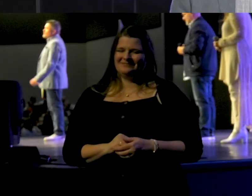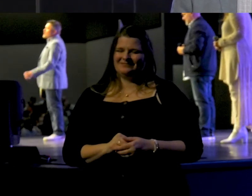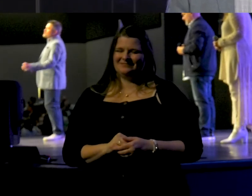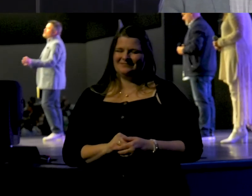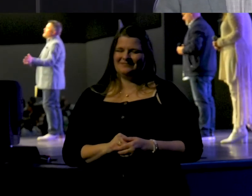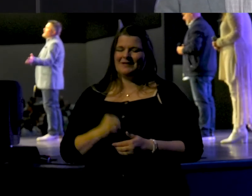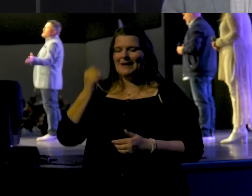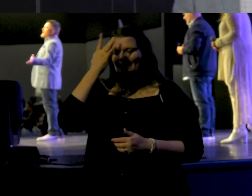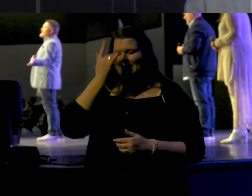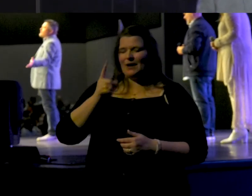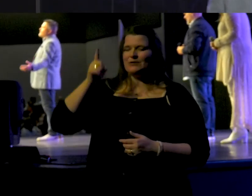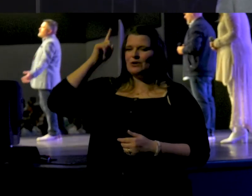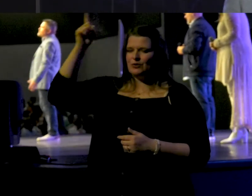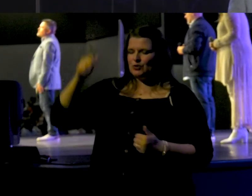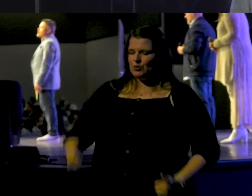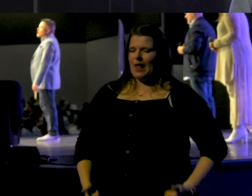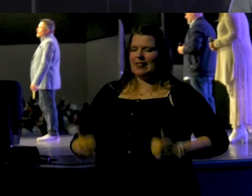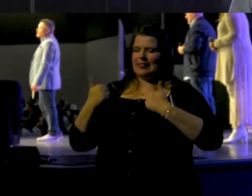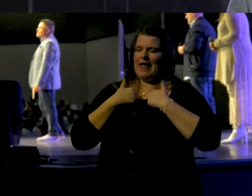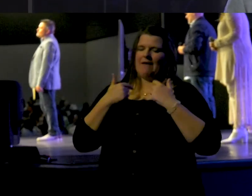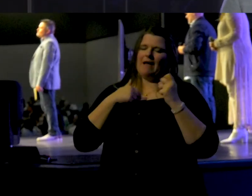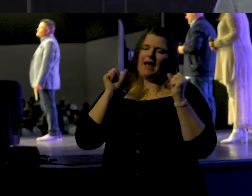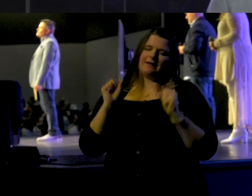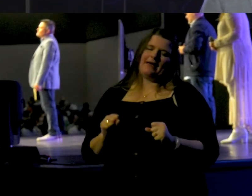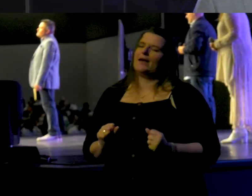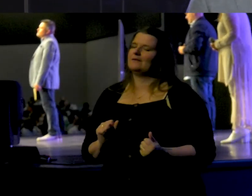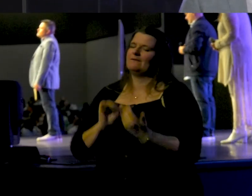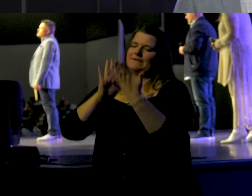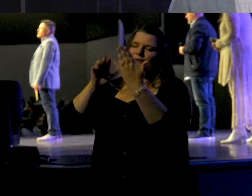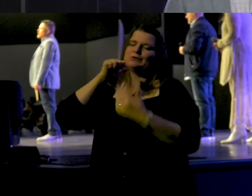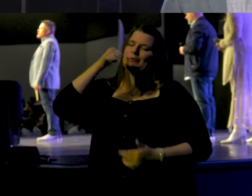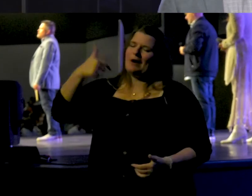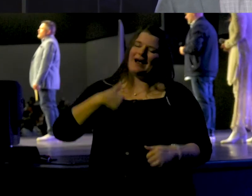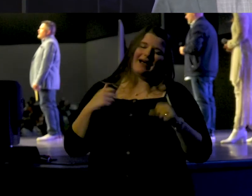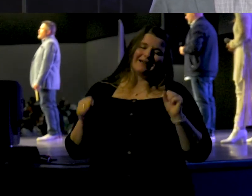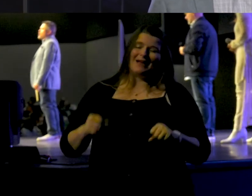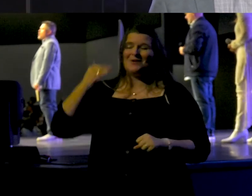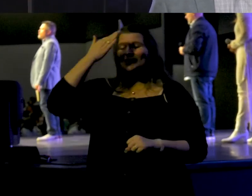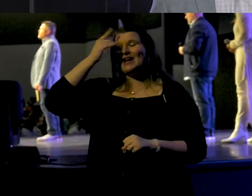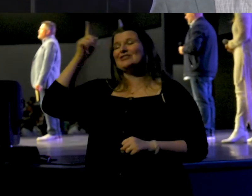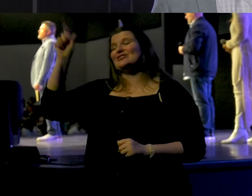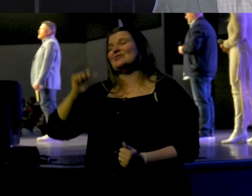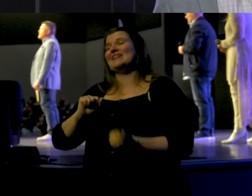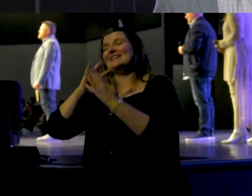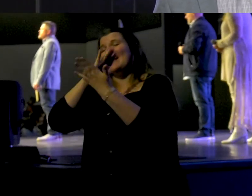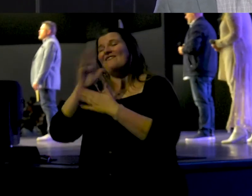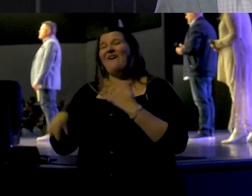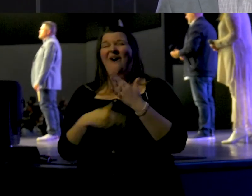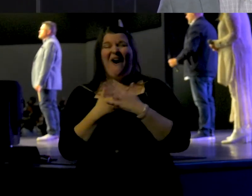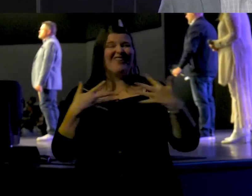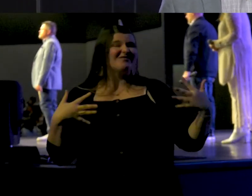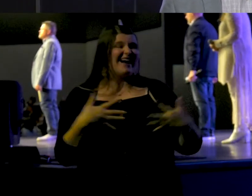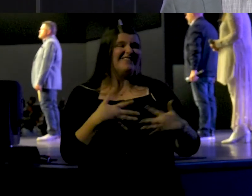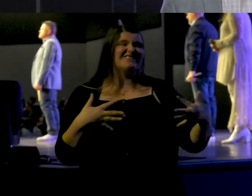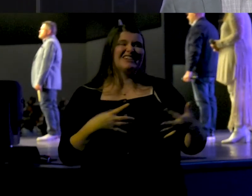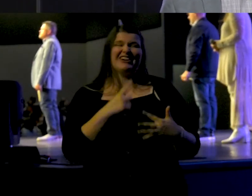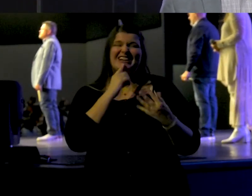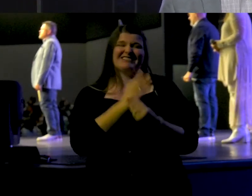See, because you live, love I can face tomorrow. Because you live, all fear is gone.